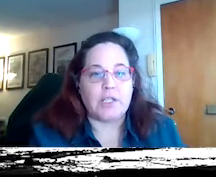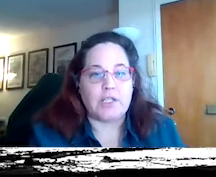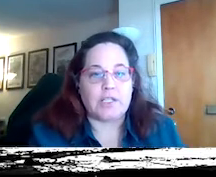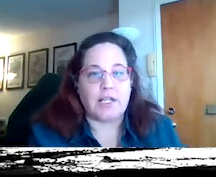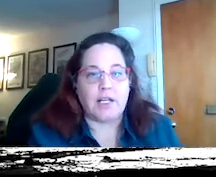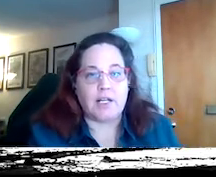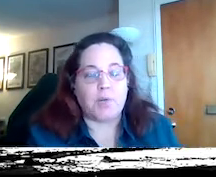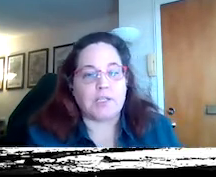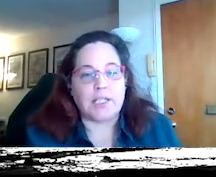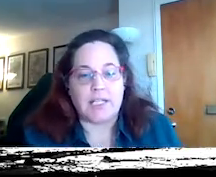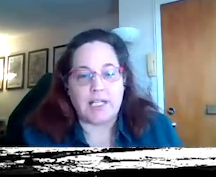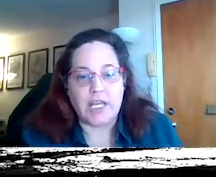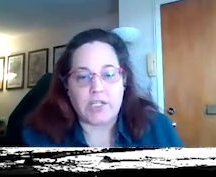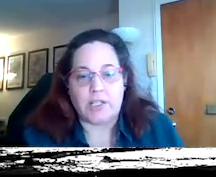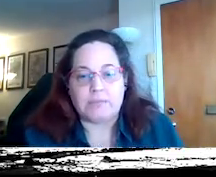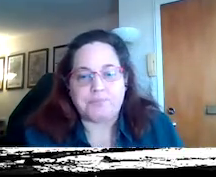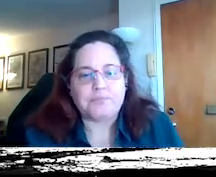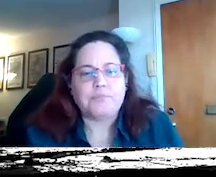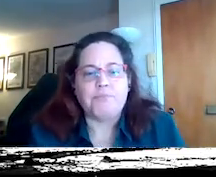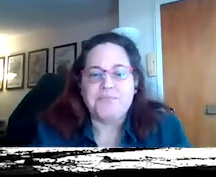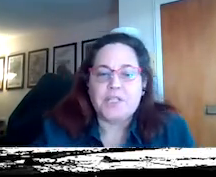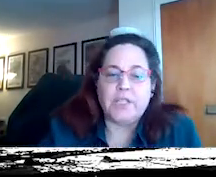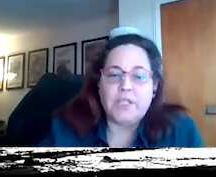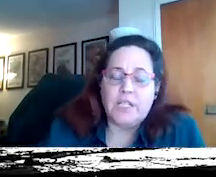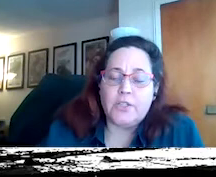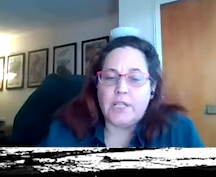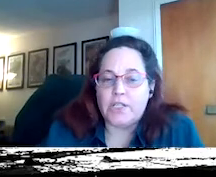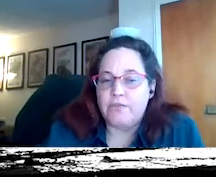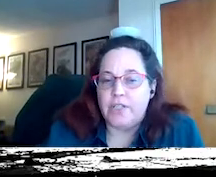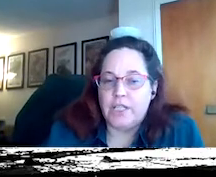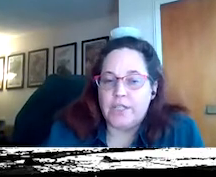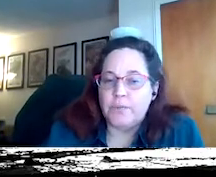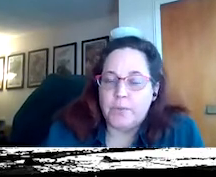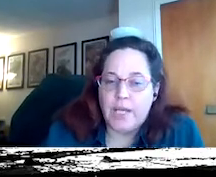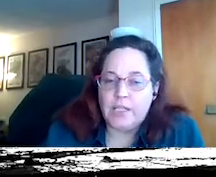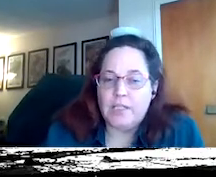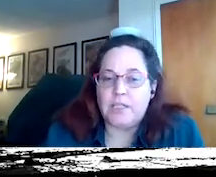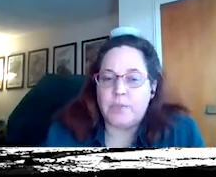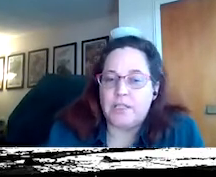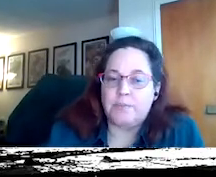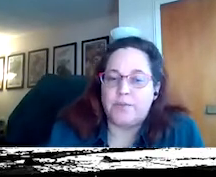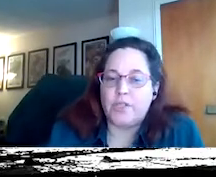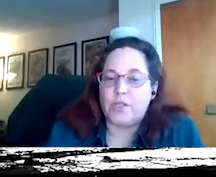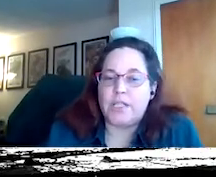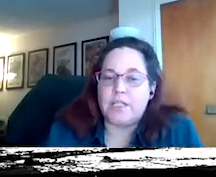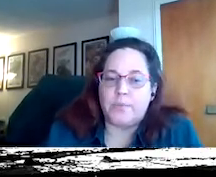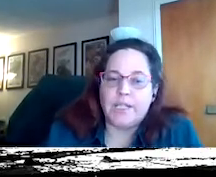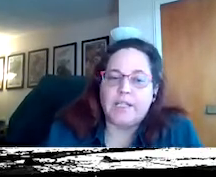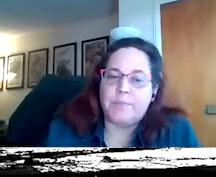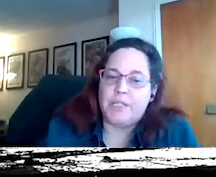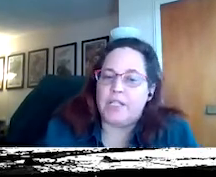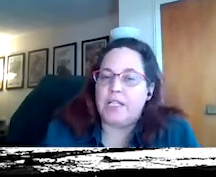which is politics and education. Merriam So in the introduction video that we ran there was a clip of Richard